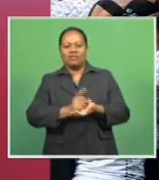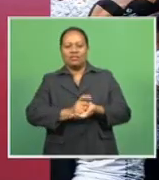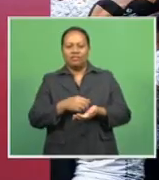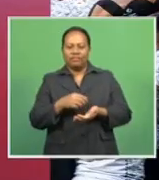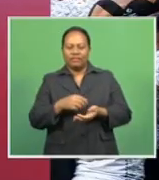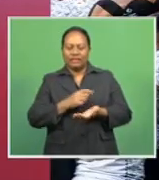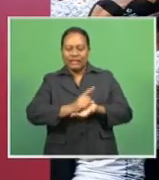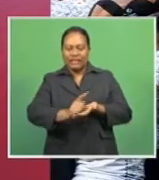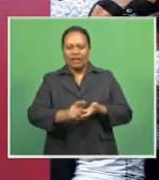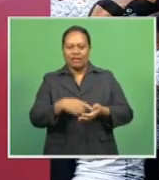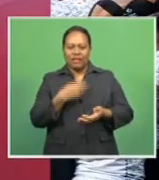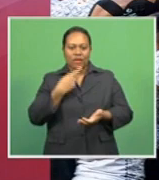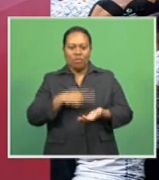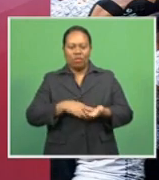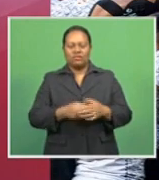squad.